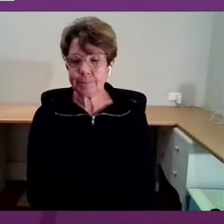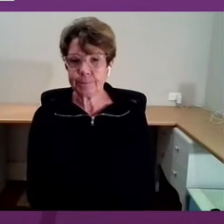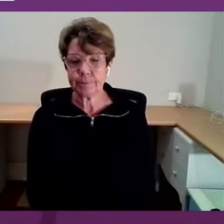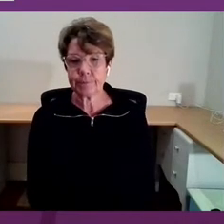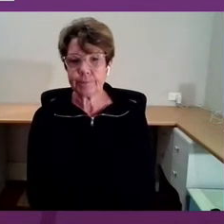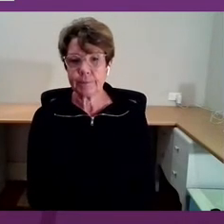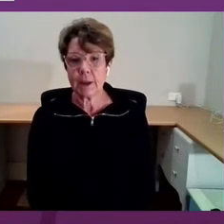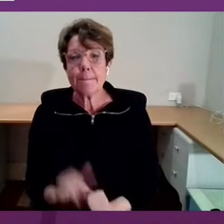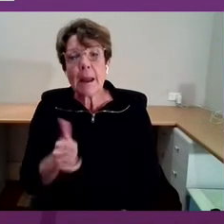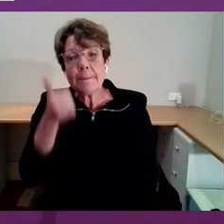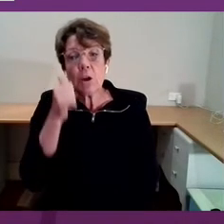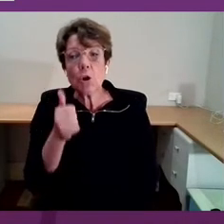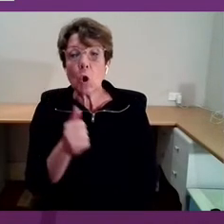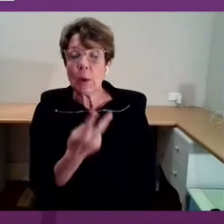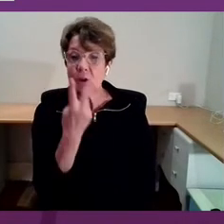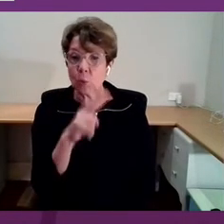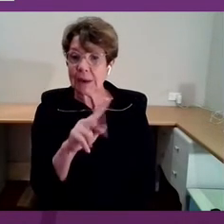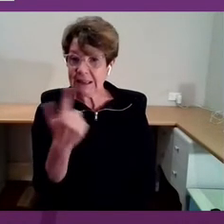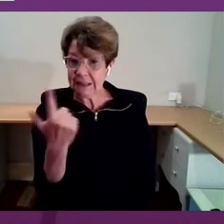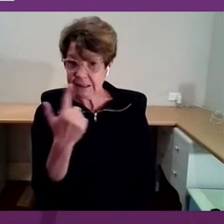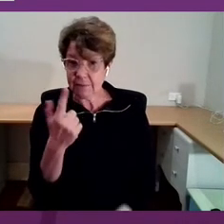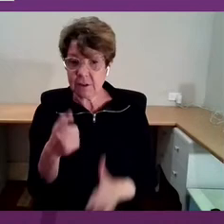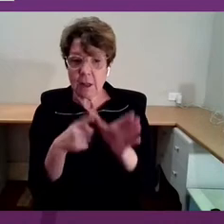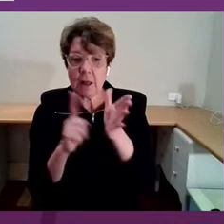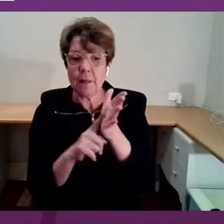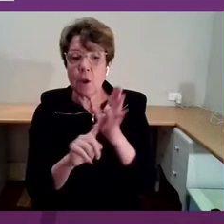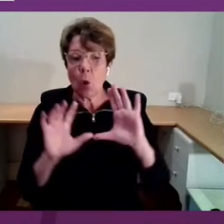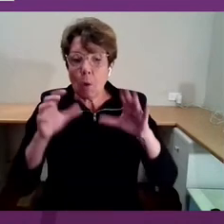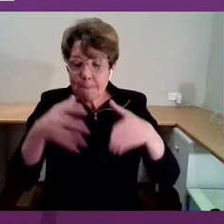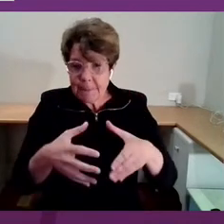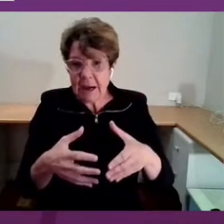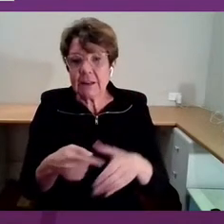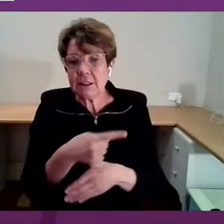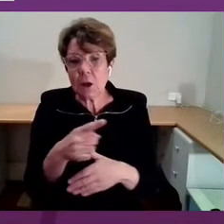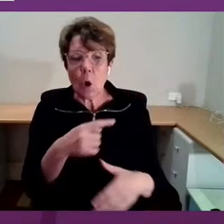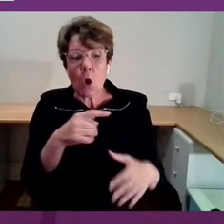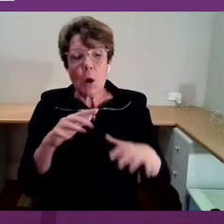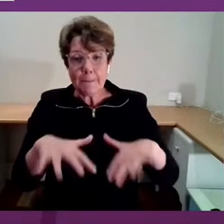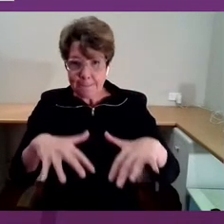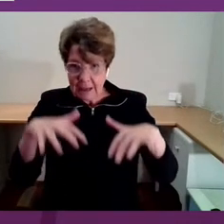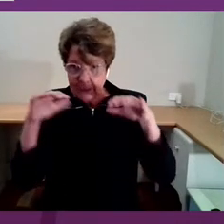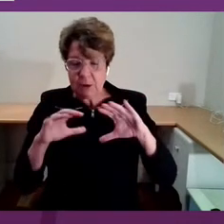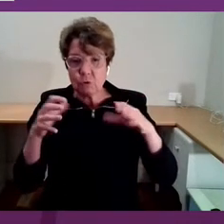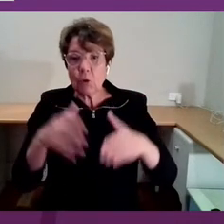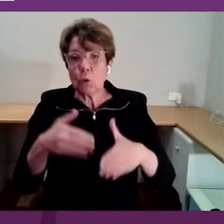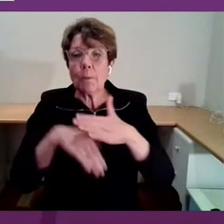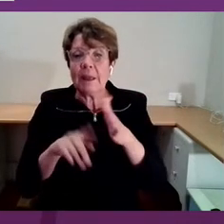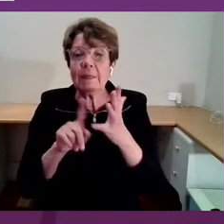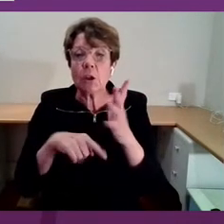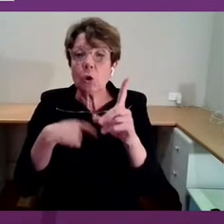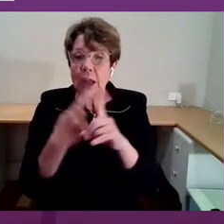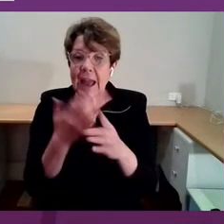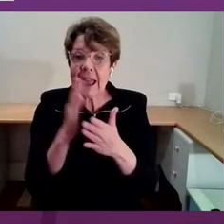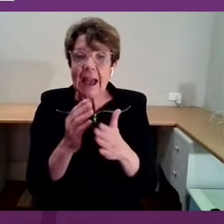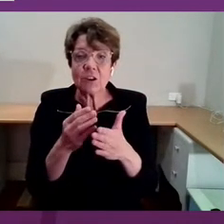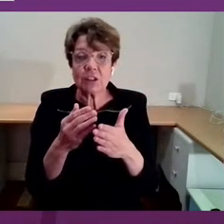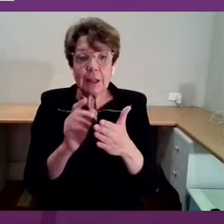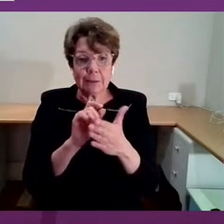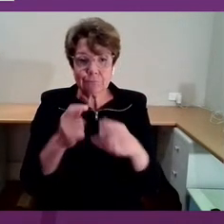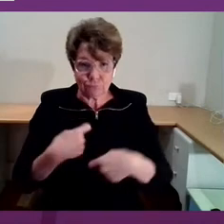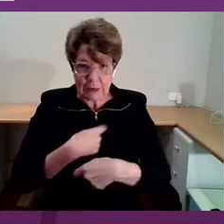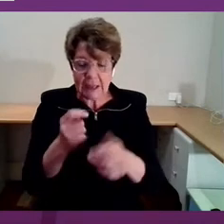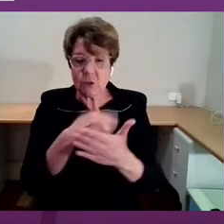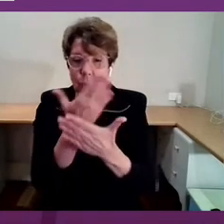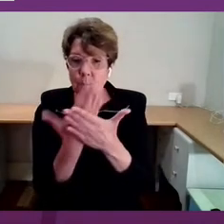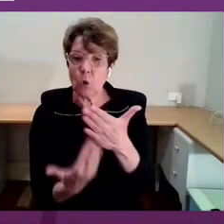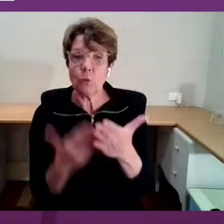2017, the all-party parliamentary group on arts, health and wellbeing in the UK, released a report outlining the powerful contribution the arts